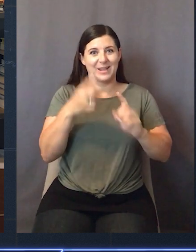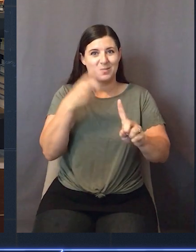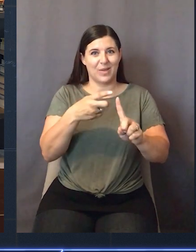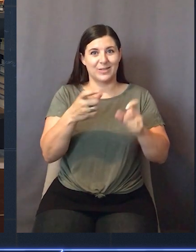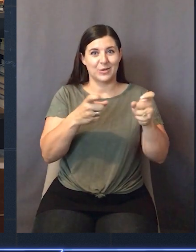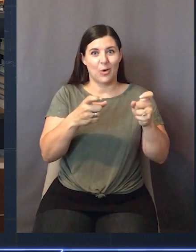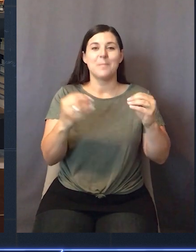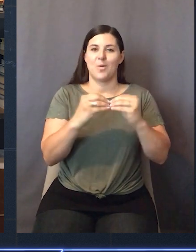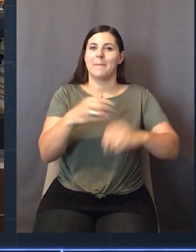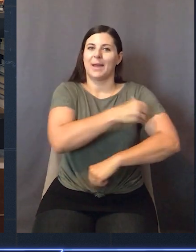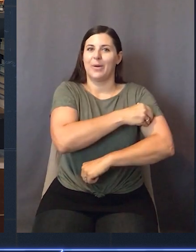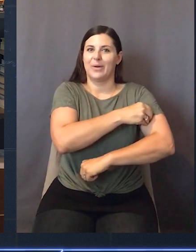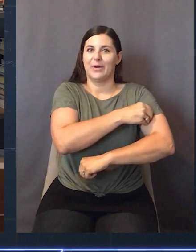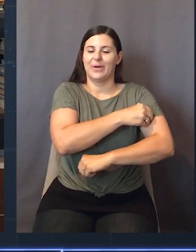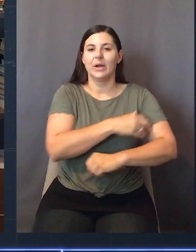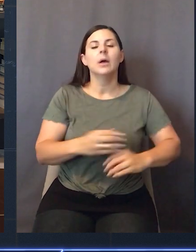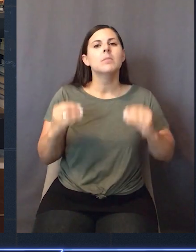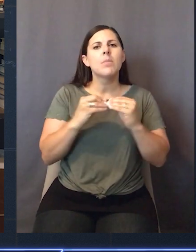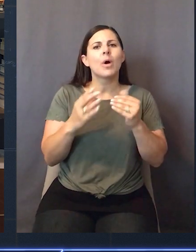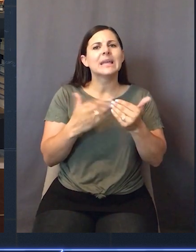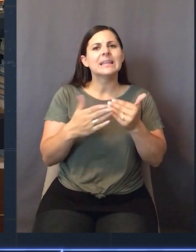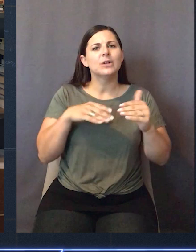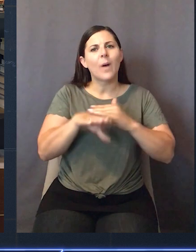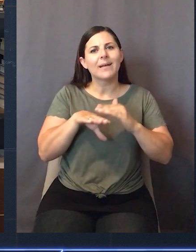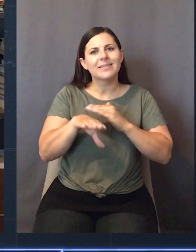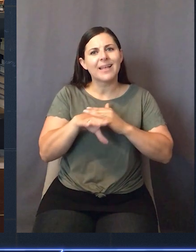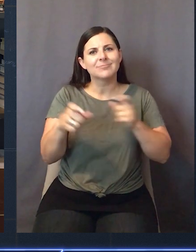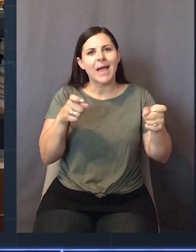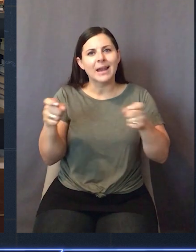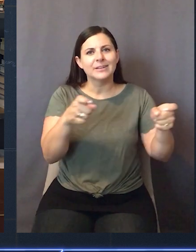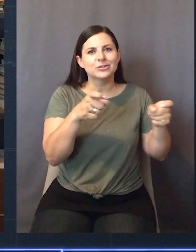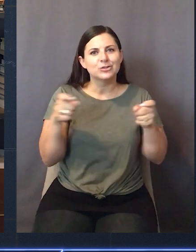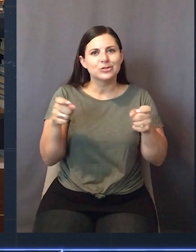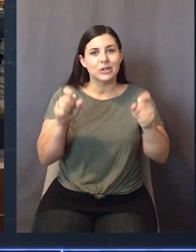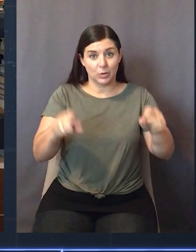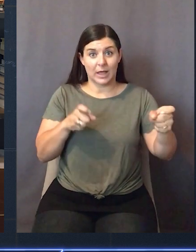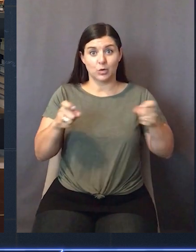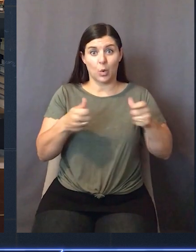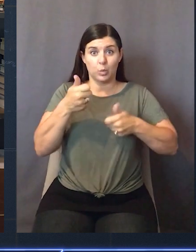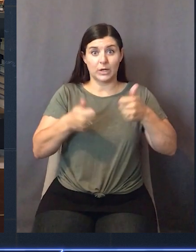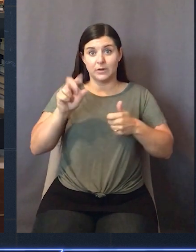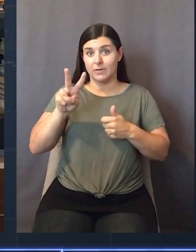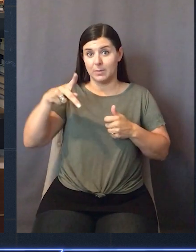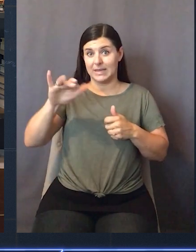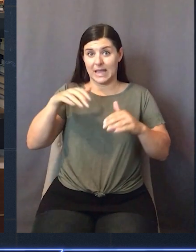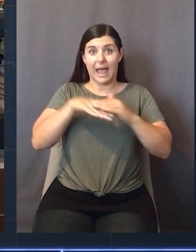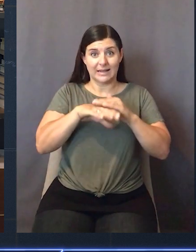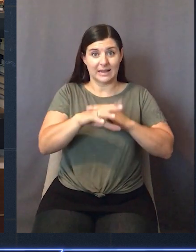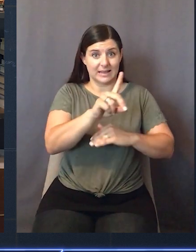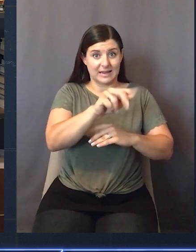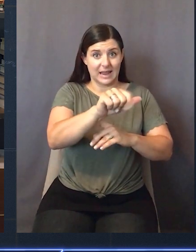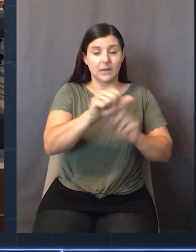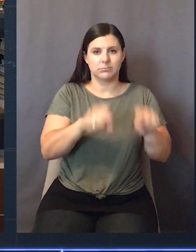gives you a lot more power. It's a lot easier for you to manage access. You can even control which VPCs can access the